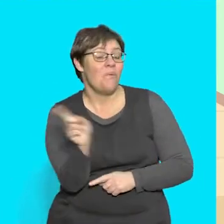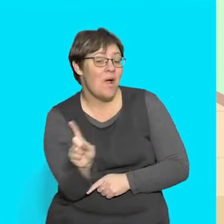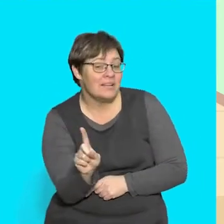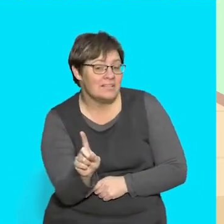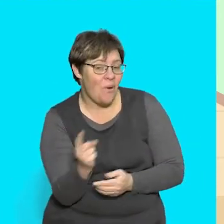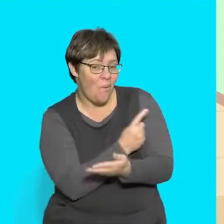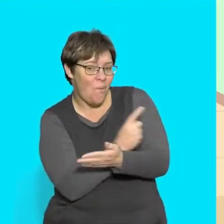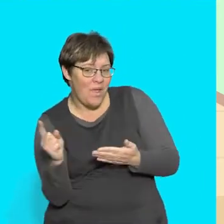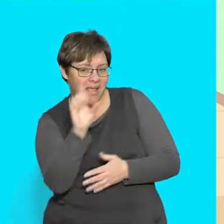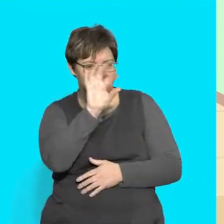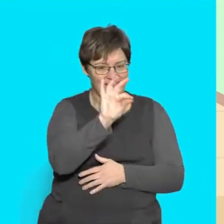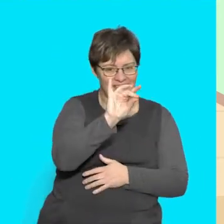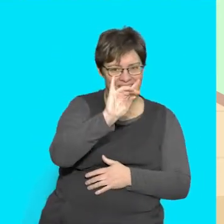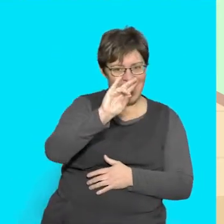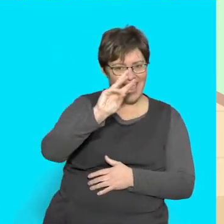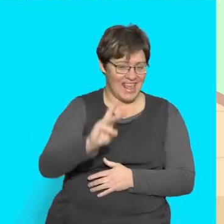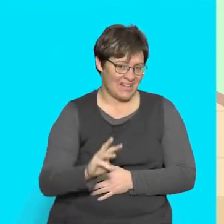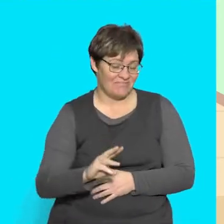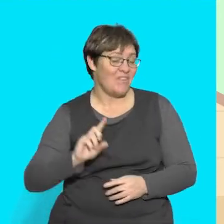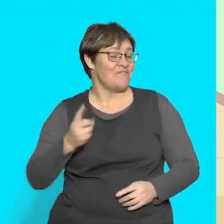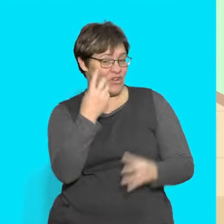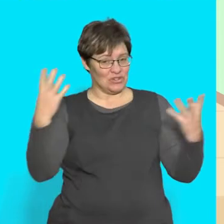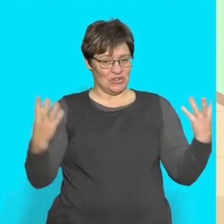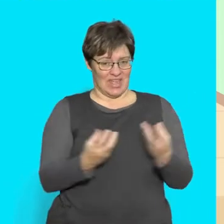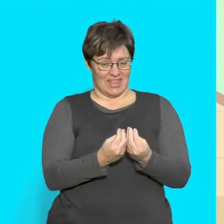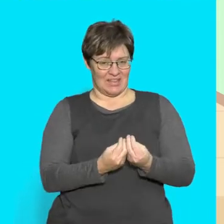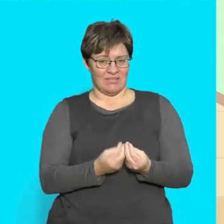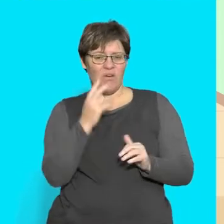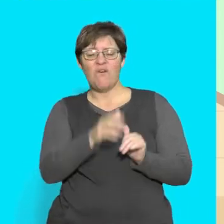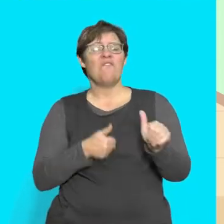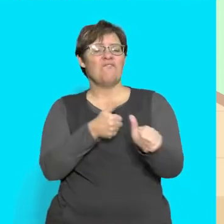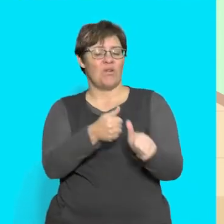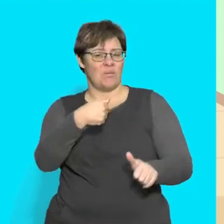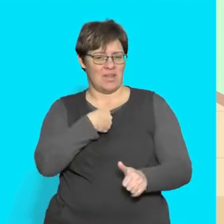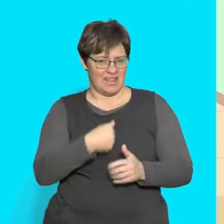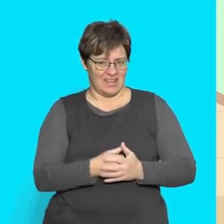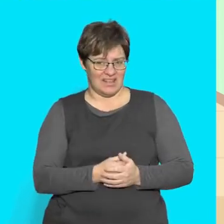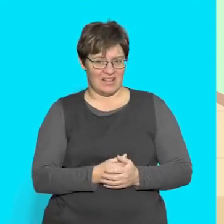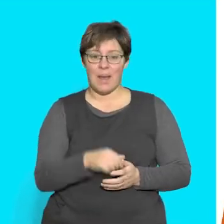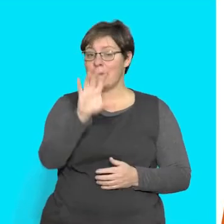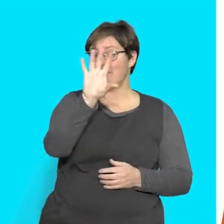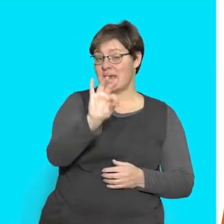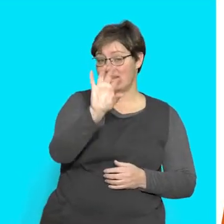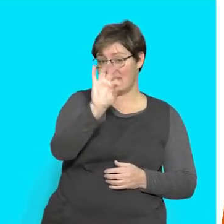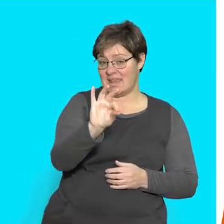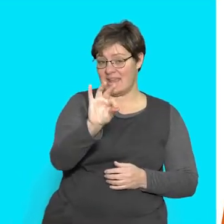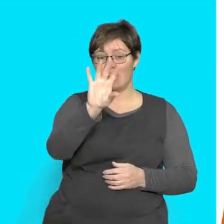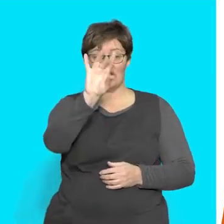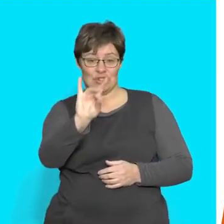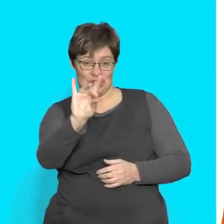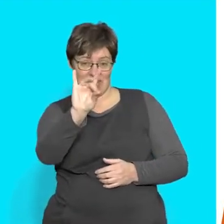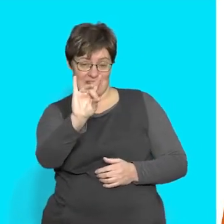days of the week Let's first say them together Repeat after me Monday,